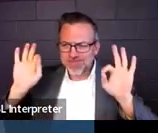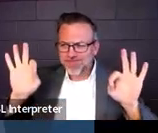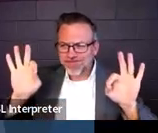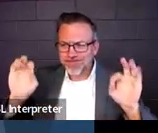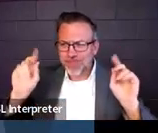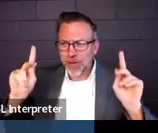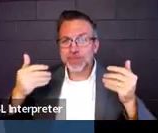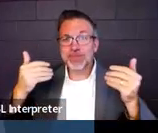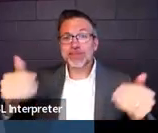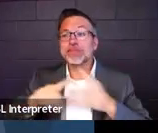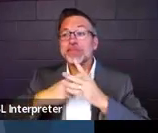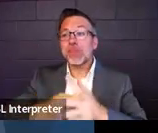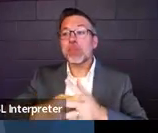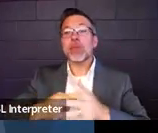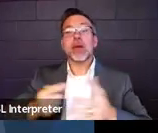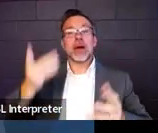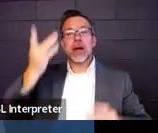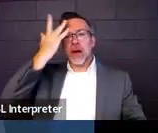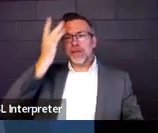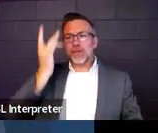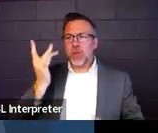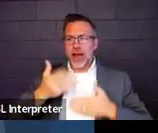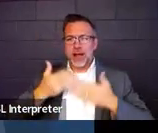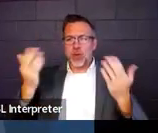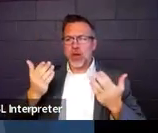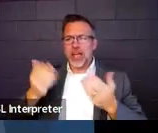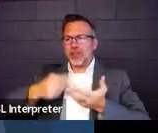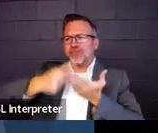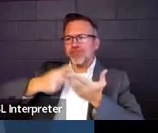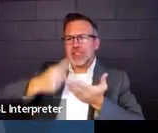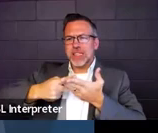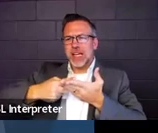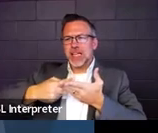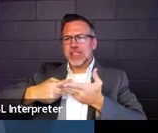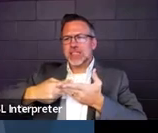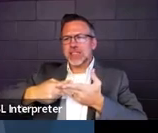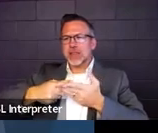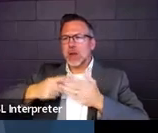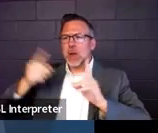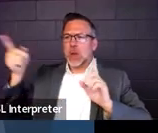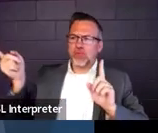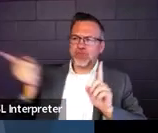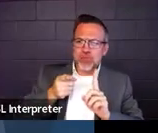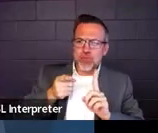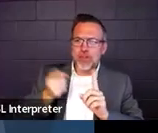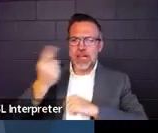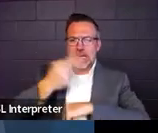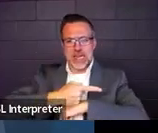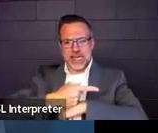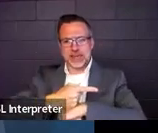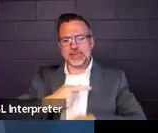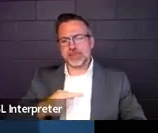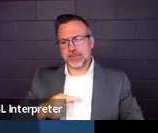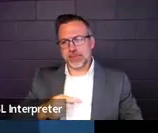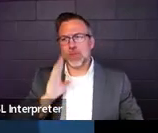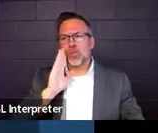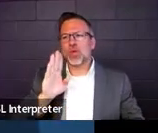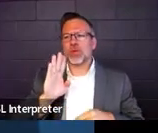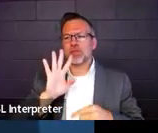All right, we are here to talk about Abbreviated Day. We're going to talk about it at MADSEC next week too. So